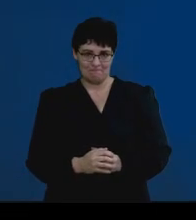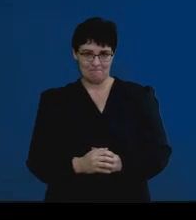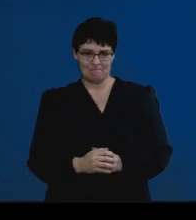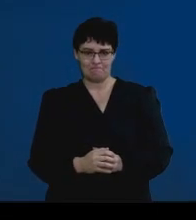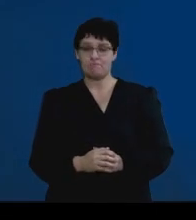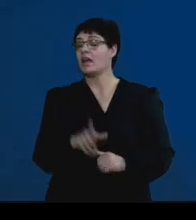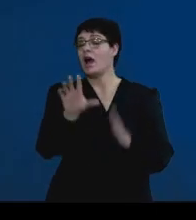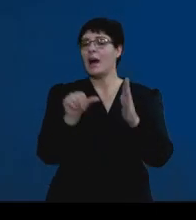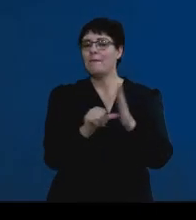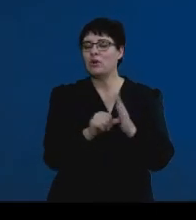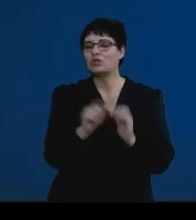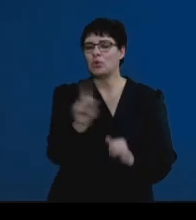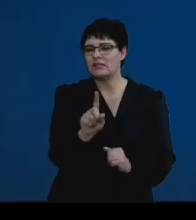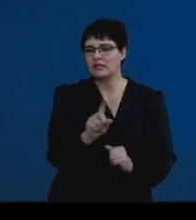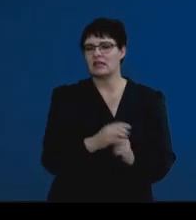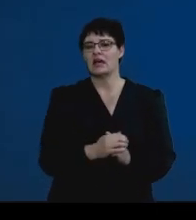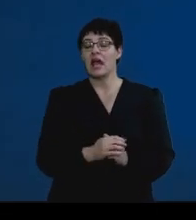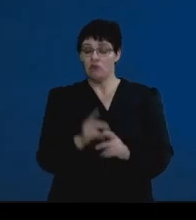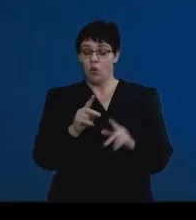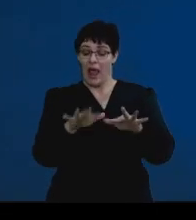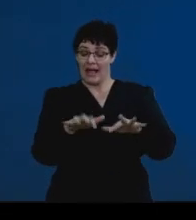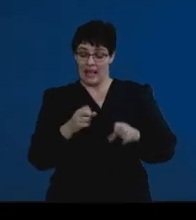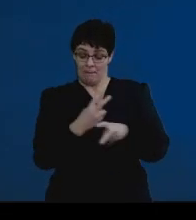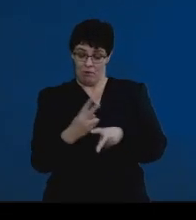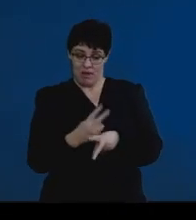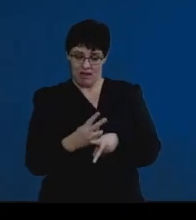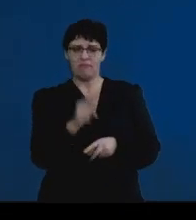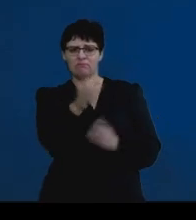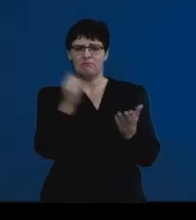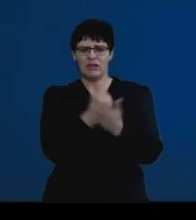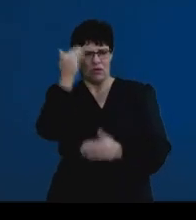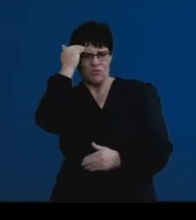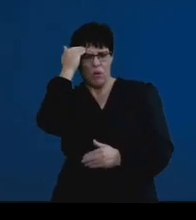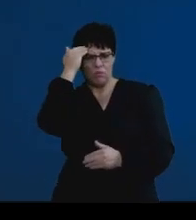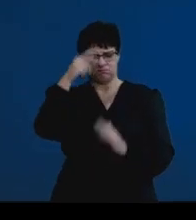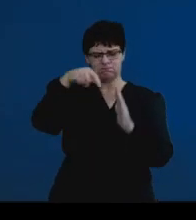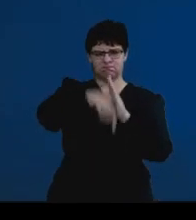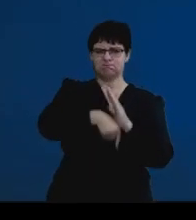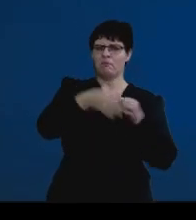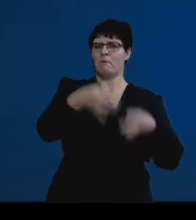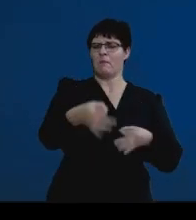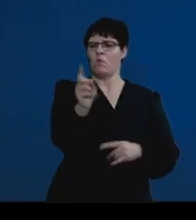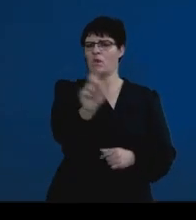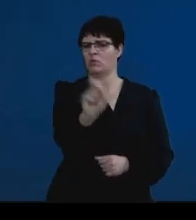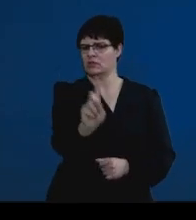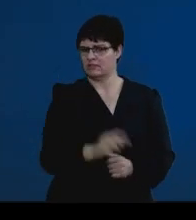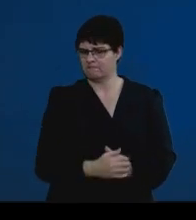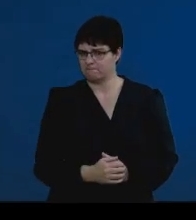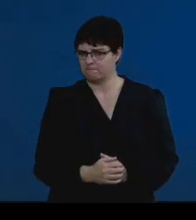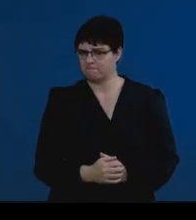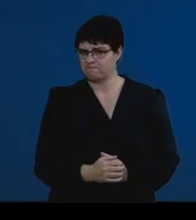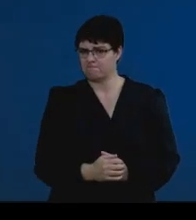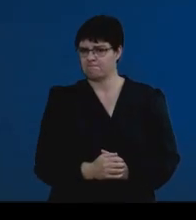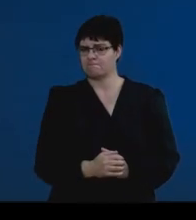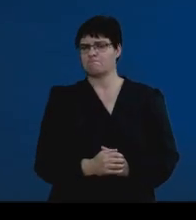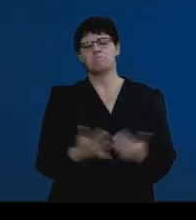It's important for us when we prepare for this exam to know exactly what the content is for paper one. And I think you